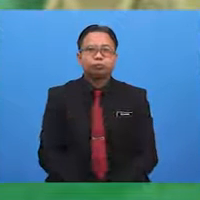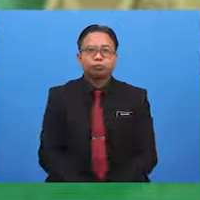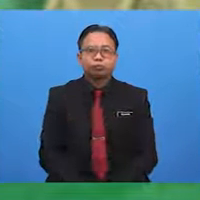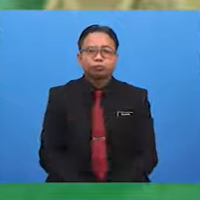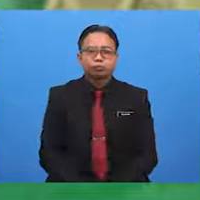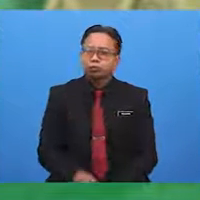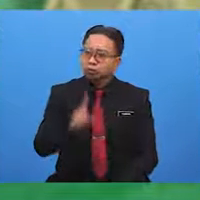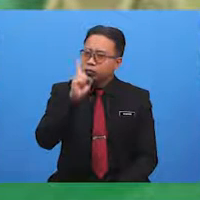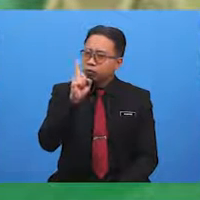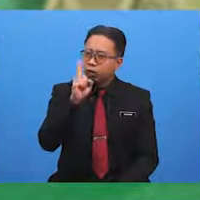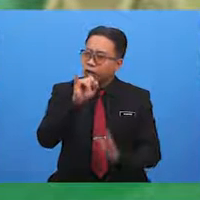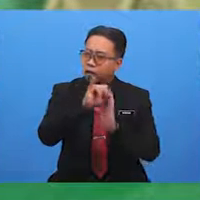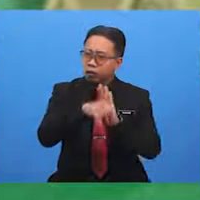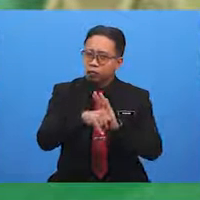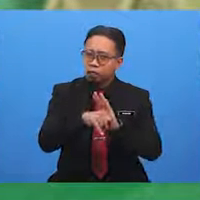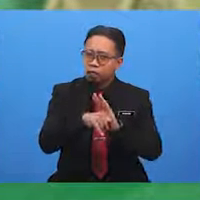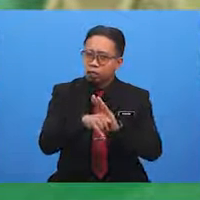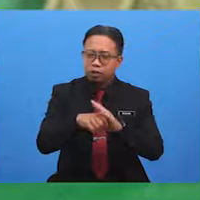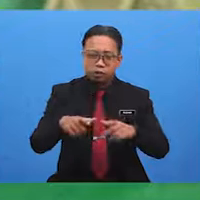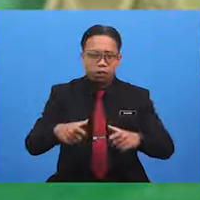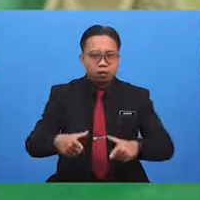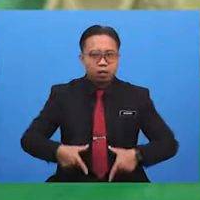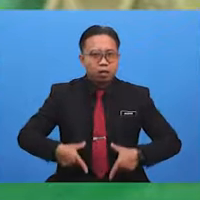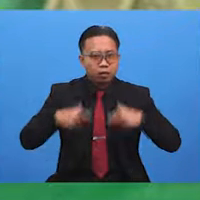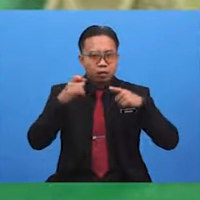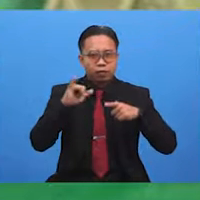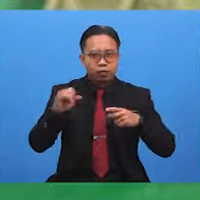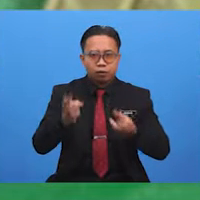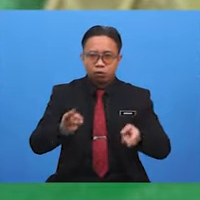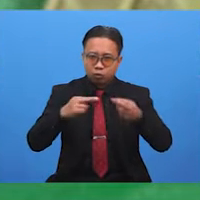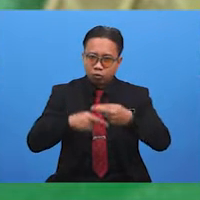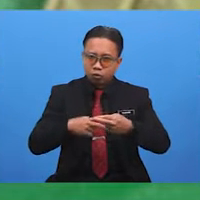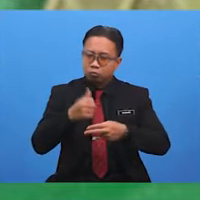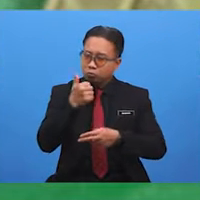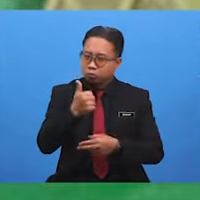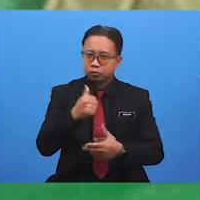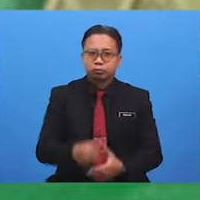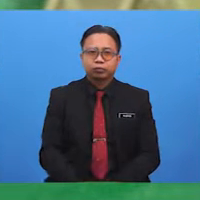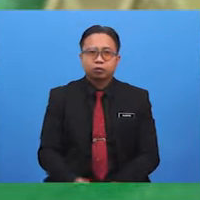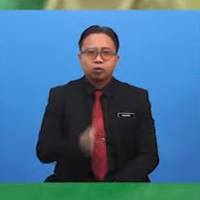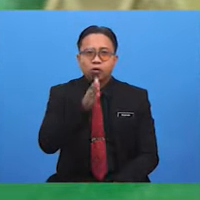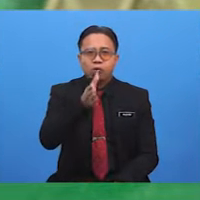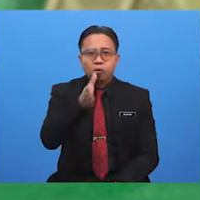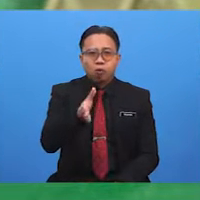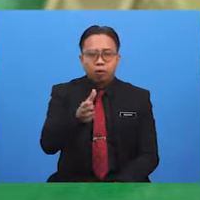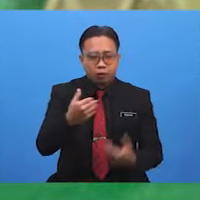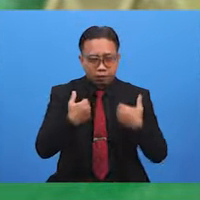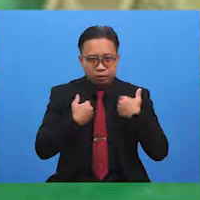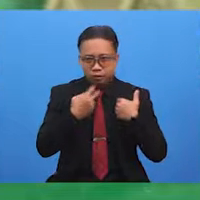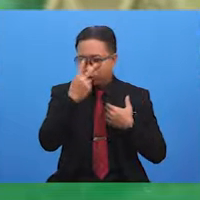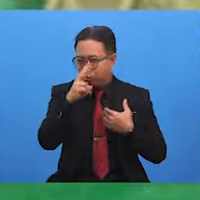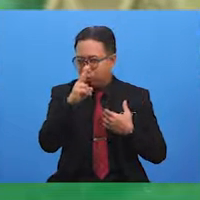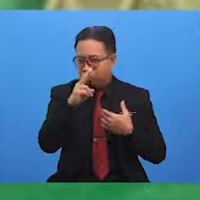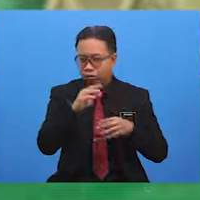Within one hour, the living room was spotless. Opa was also there to